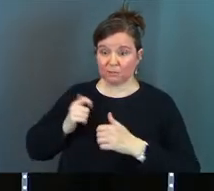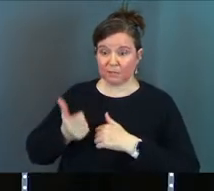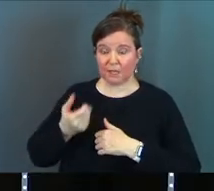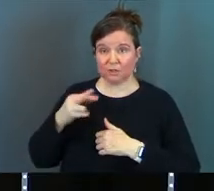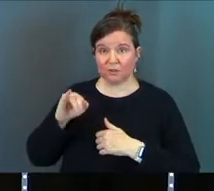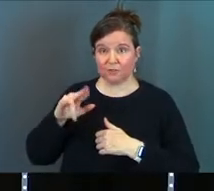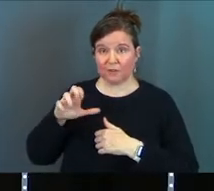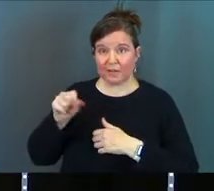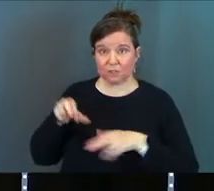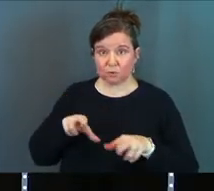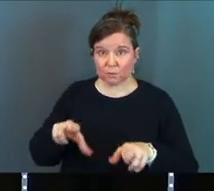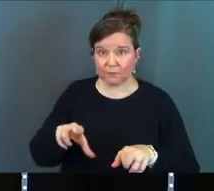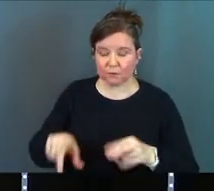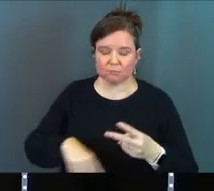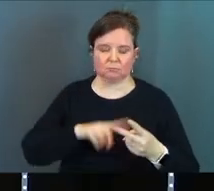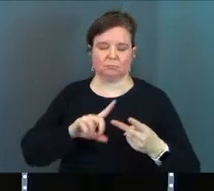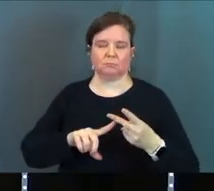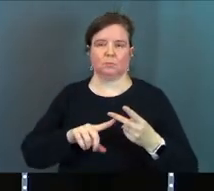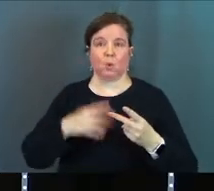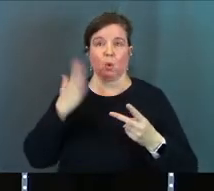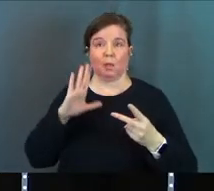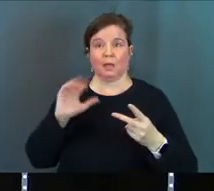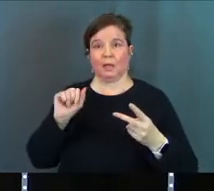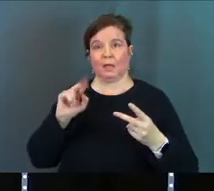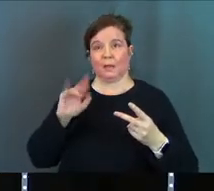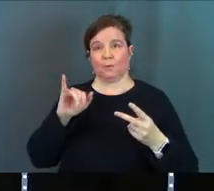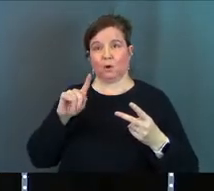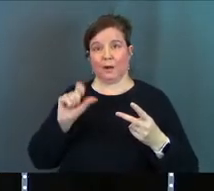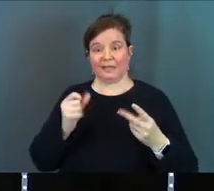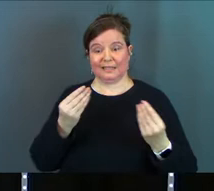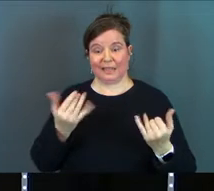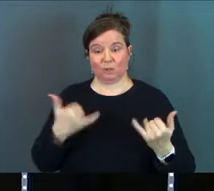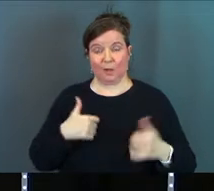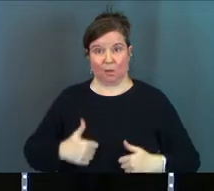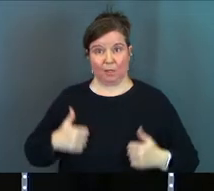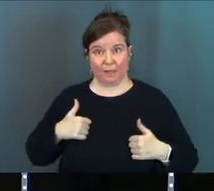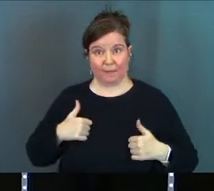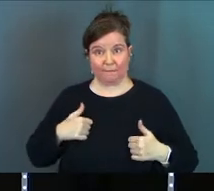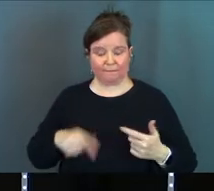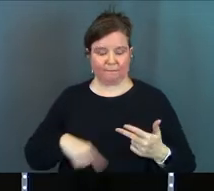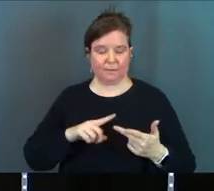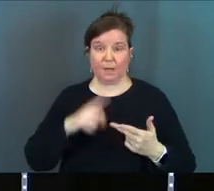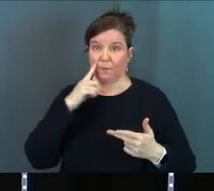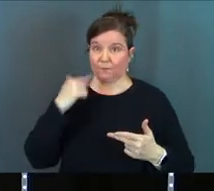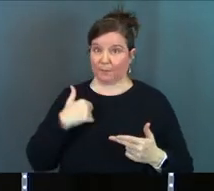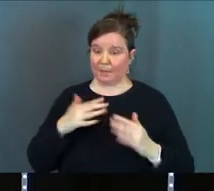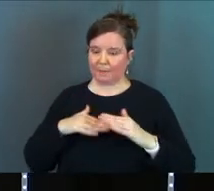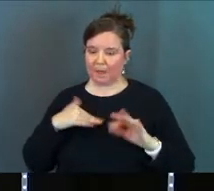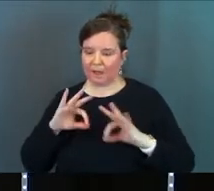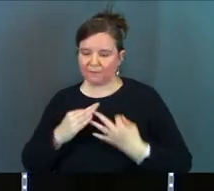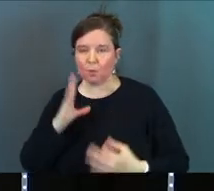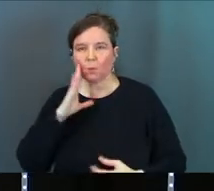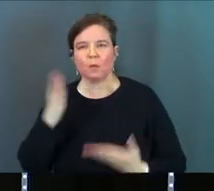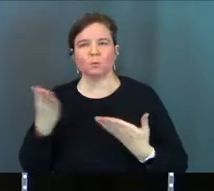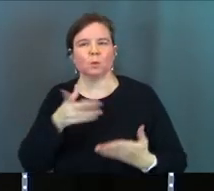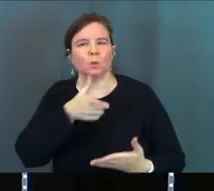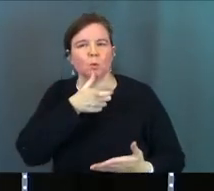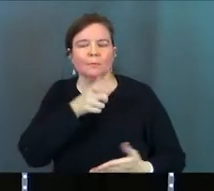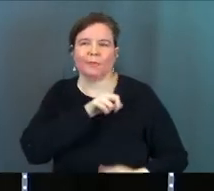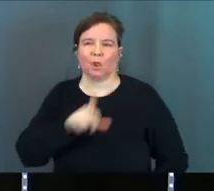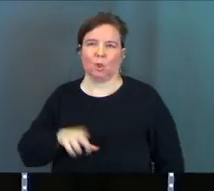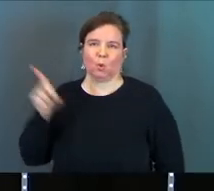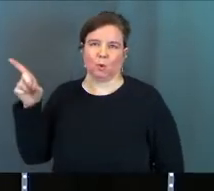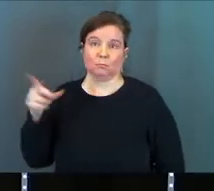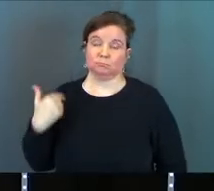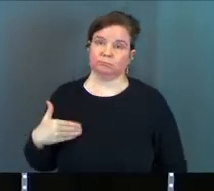the Euphrates, or will it be the gods of the Amorites in whose land you now live? But as for me and my family, we will serve the Lord.